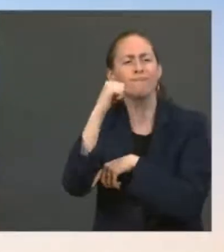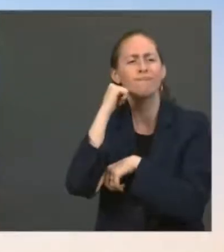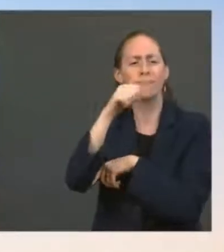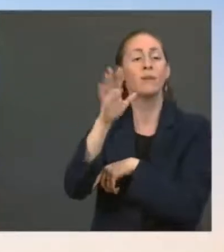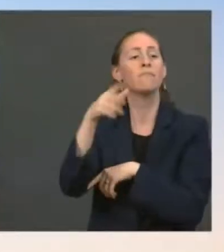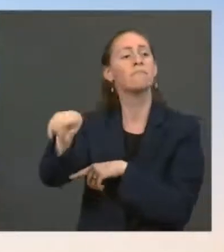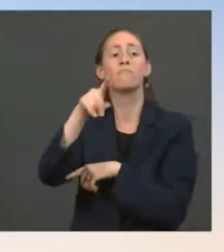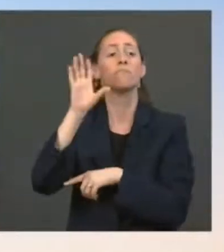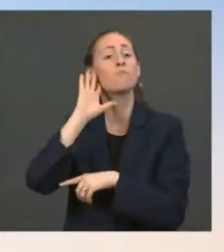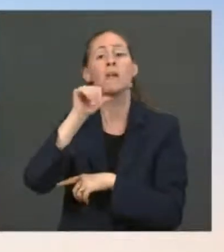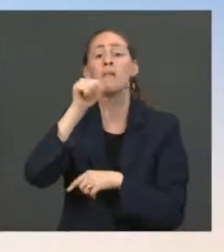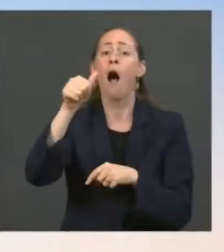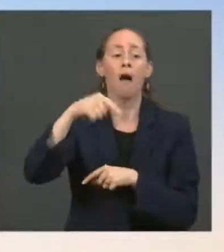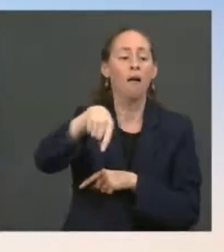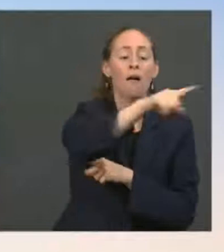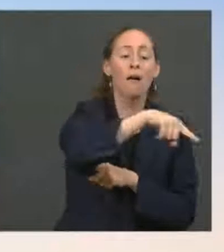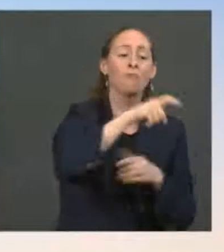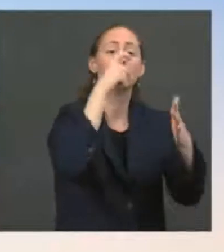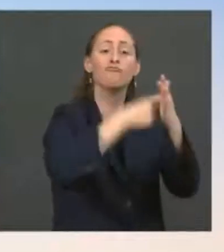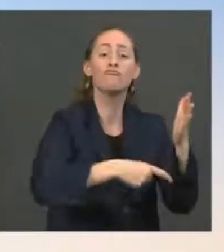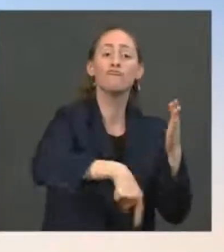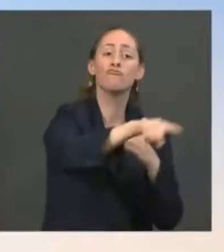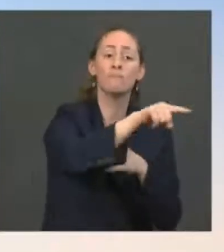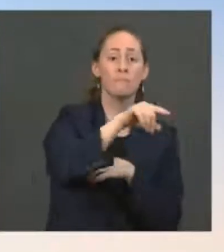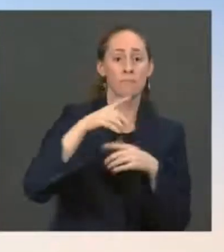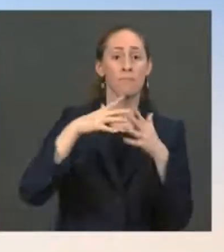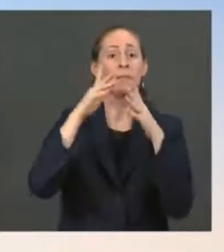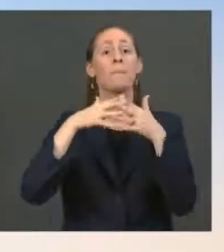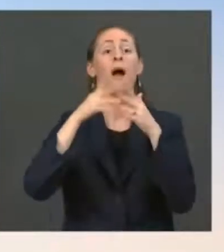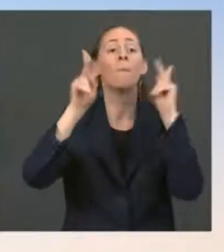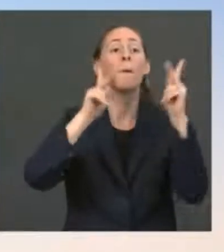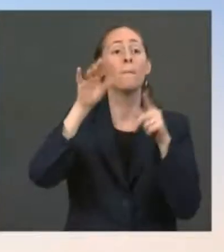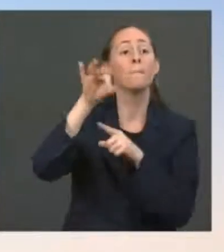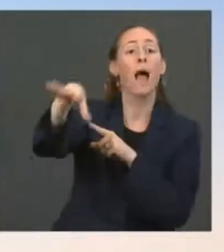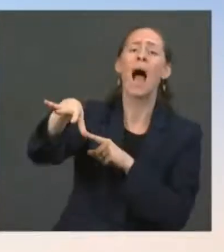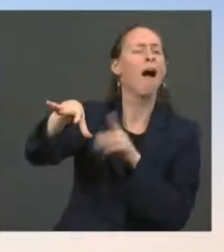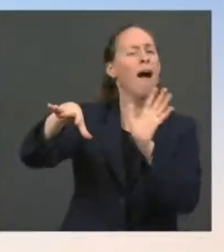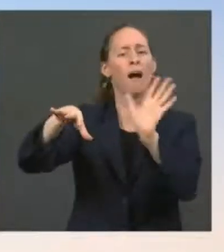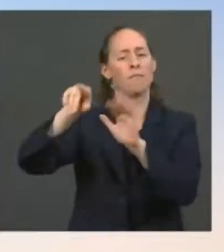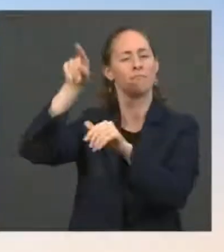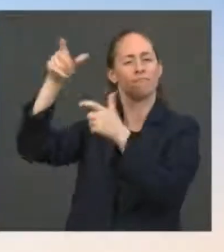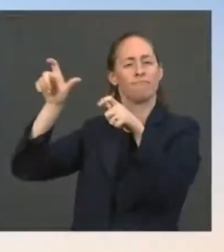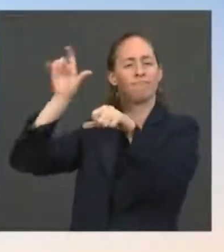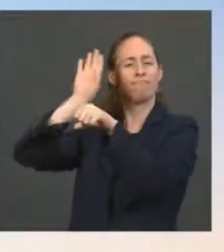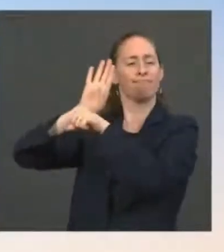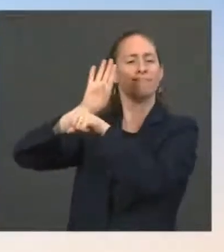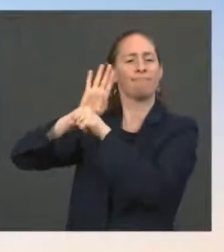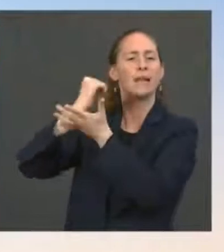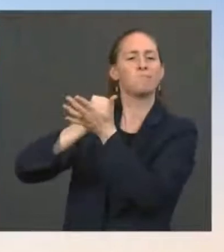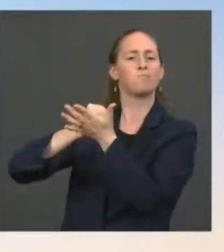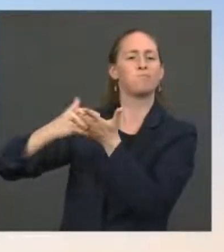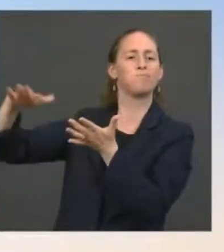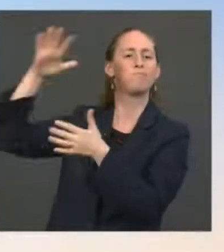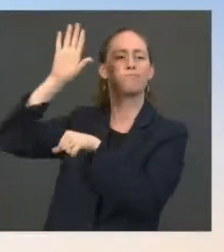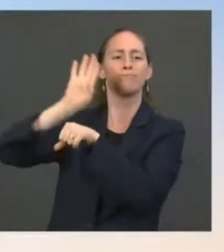public a dollar. This is going to, we're going to pay for this by asking corporations the highest income, so people under $400,000, I should say,